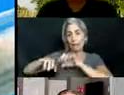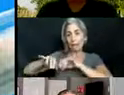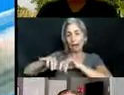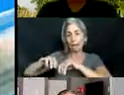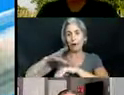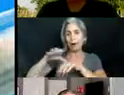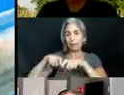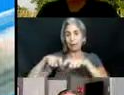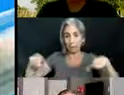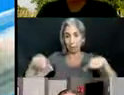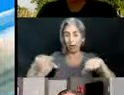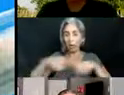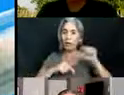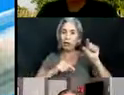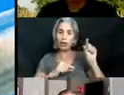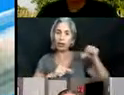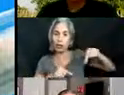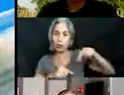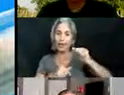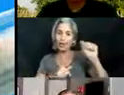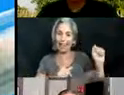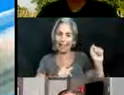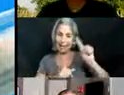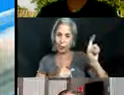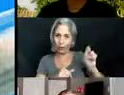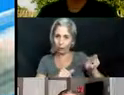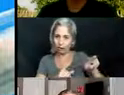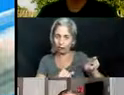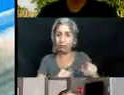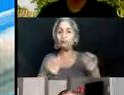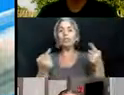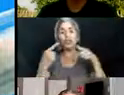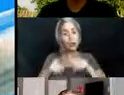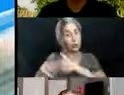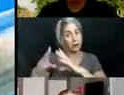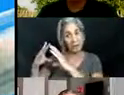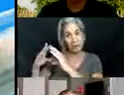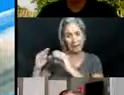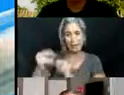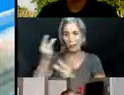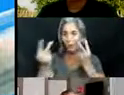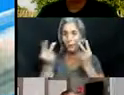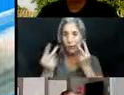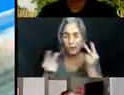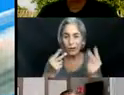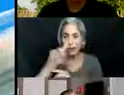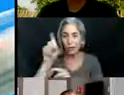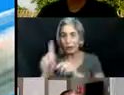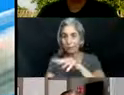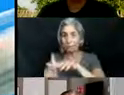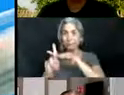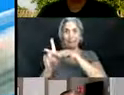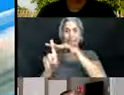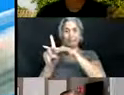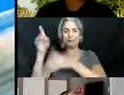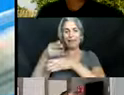to ask that question we'll be making sure that we're seeing everyone's questions come through and then at the end